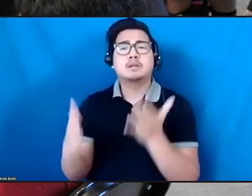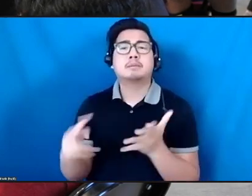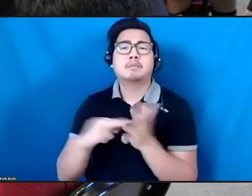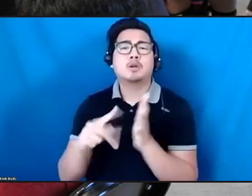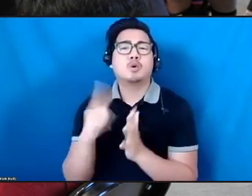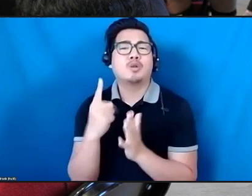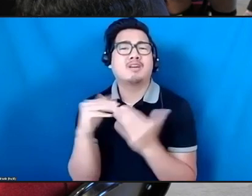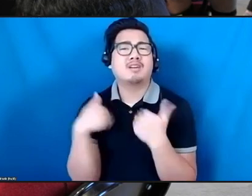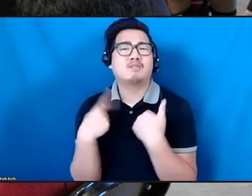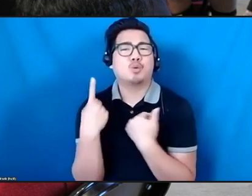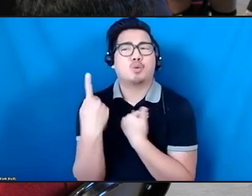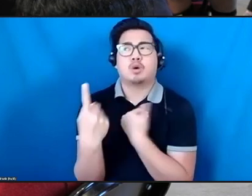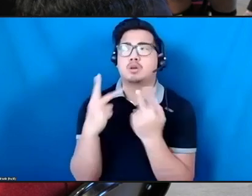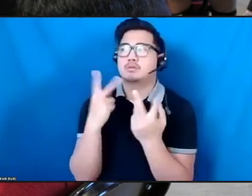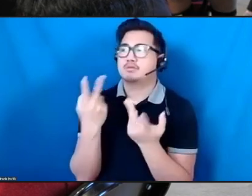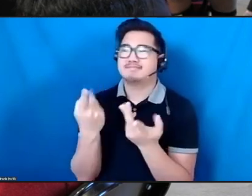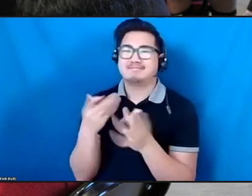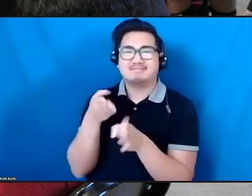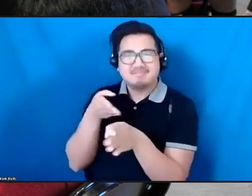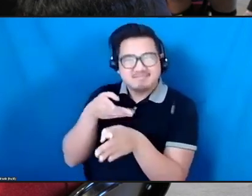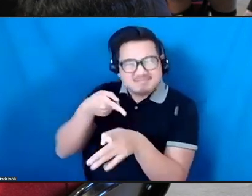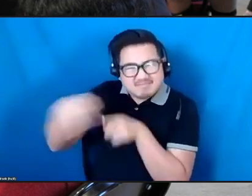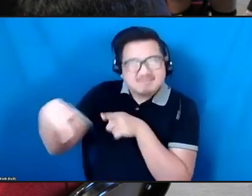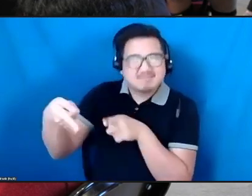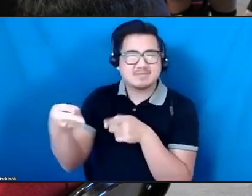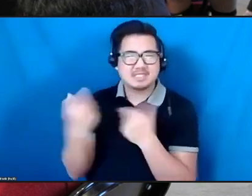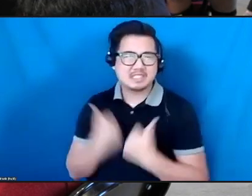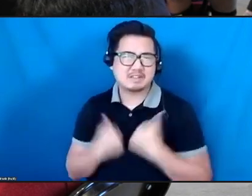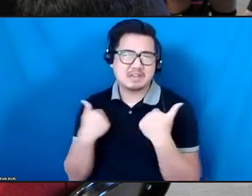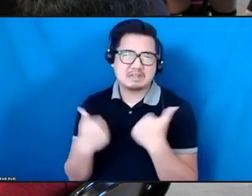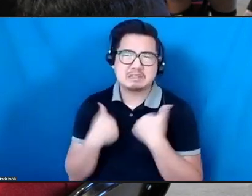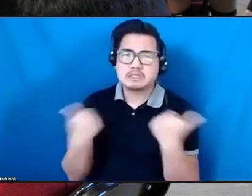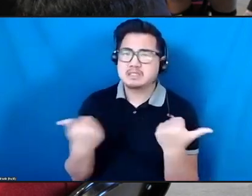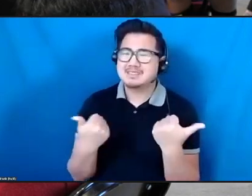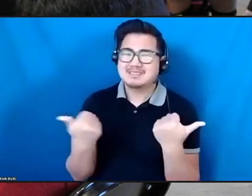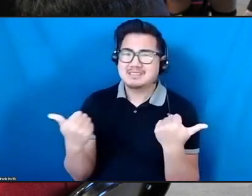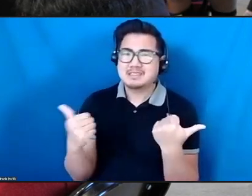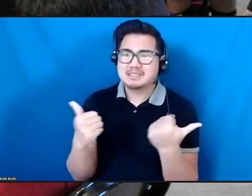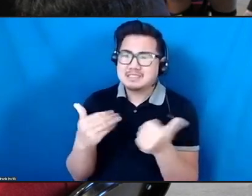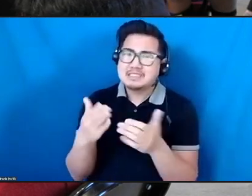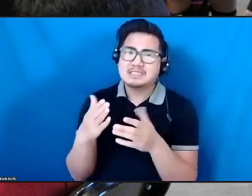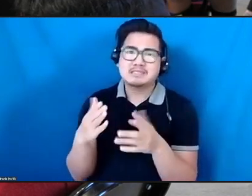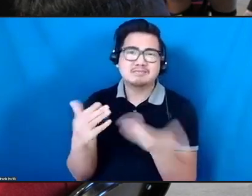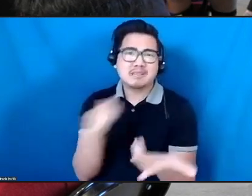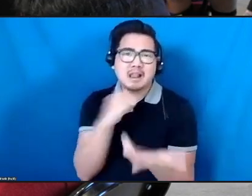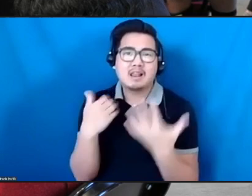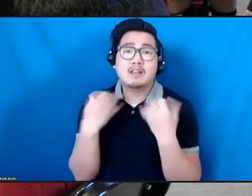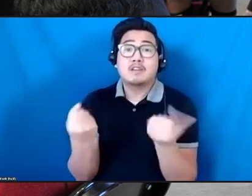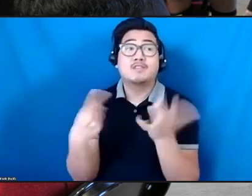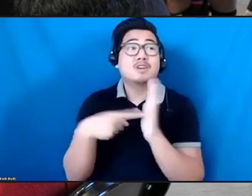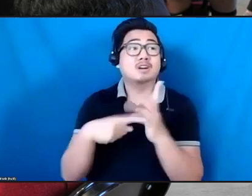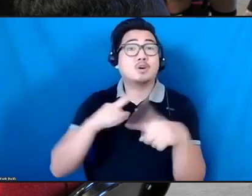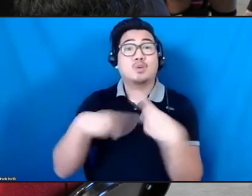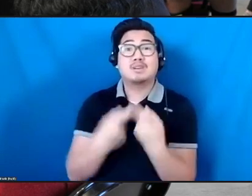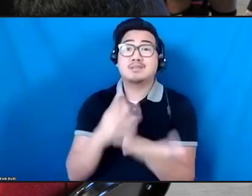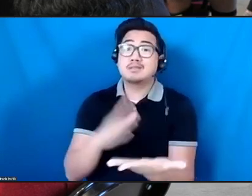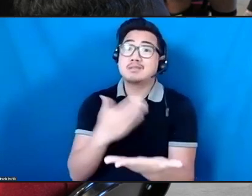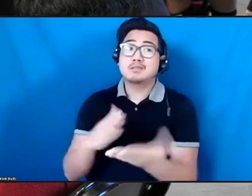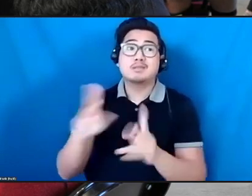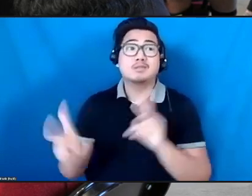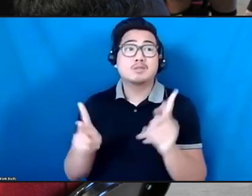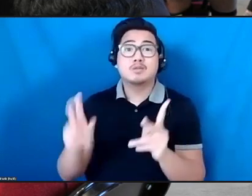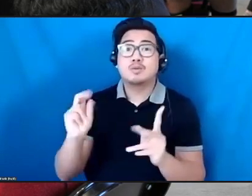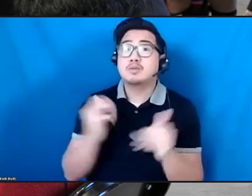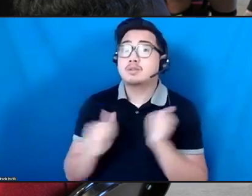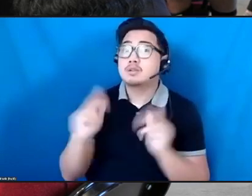requires them to be very unhealthy with their body, to go out and do one show and then travel to another show the next day and travel to another show the next